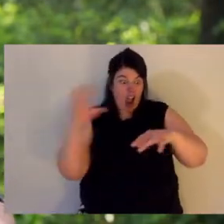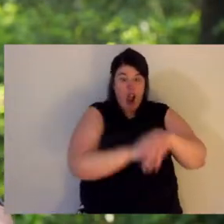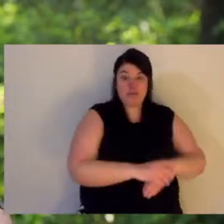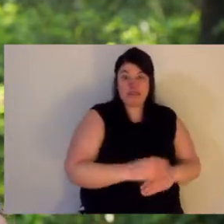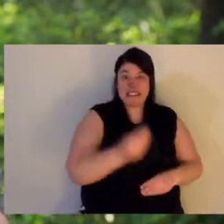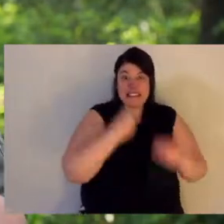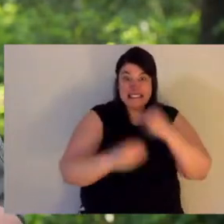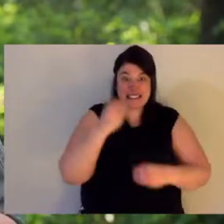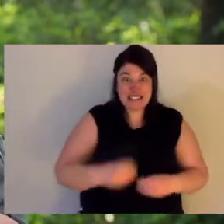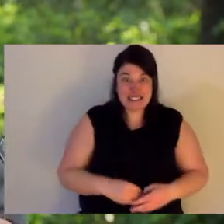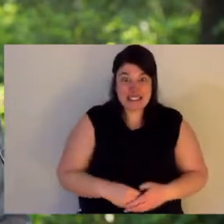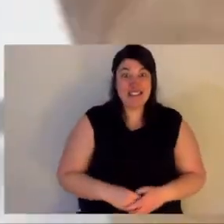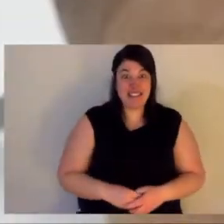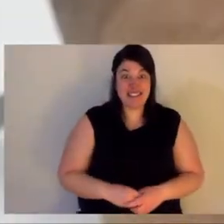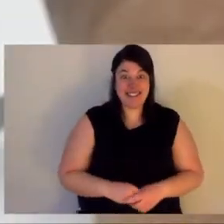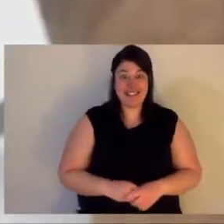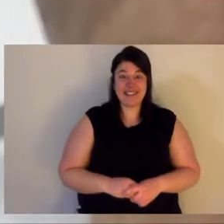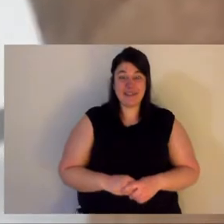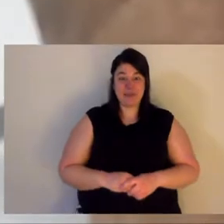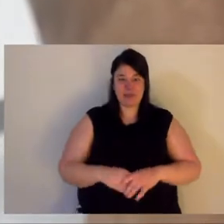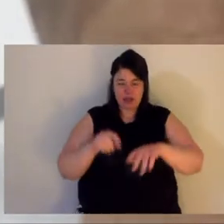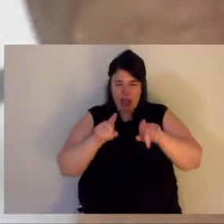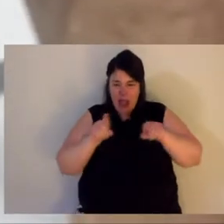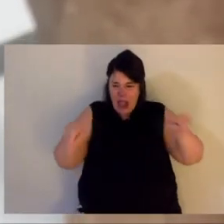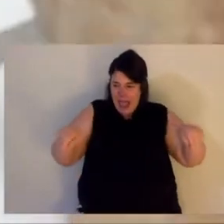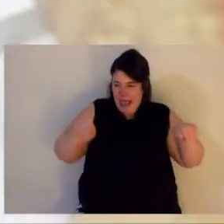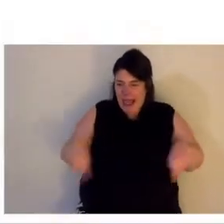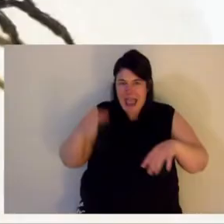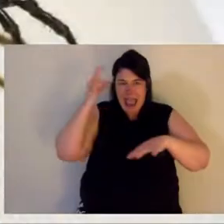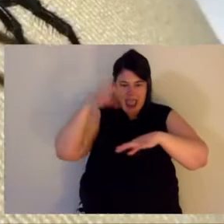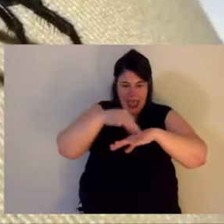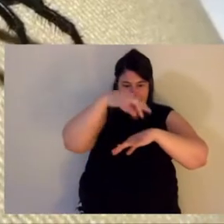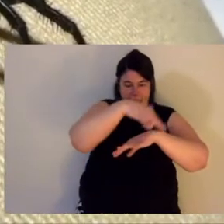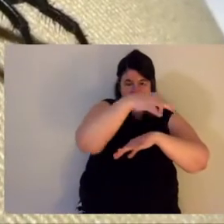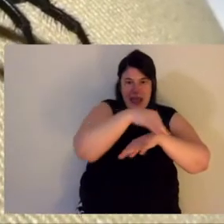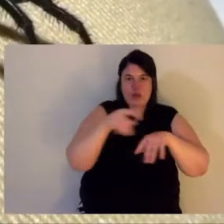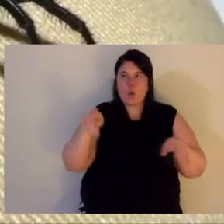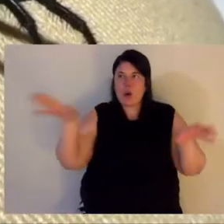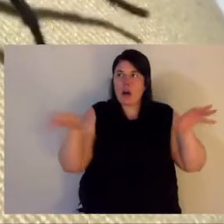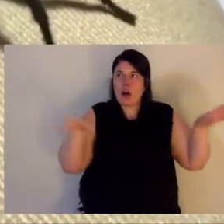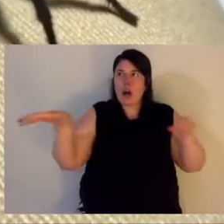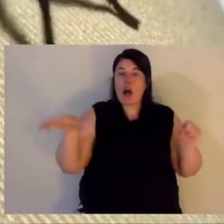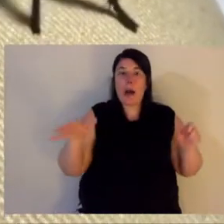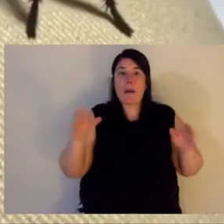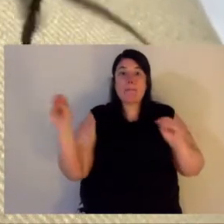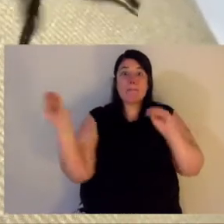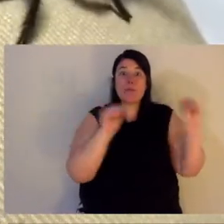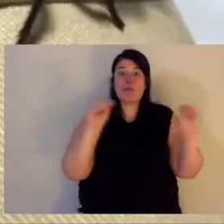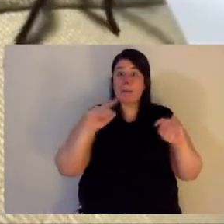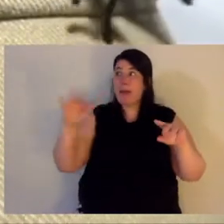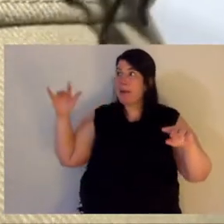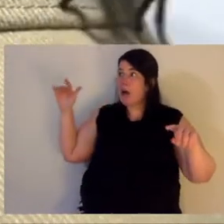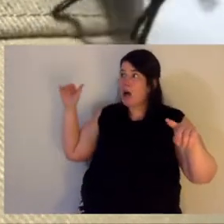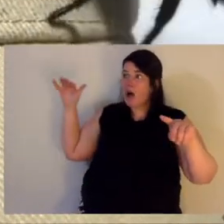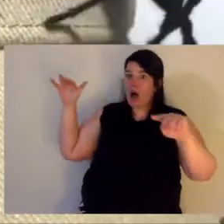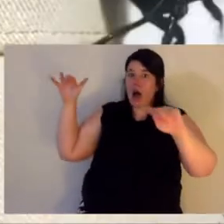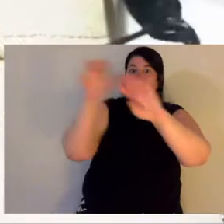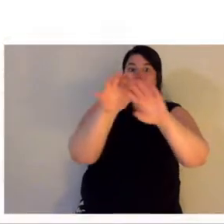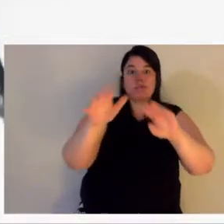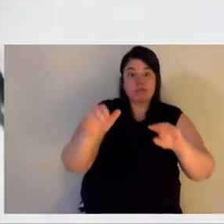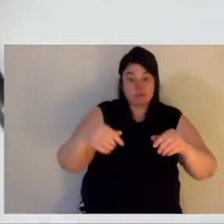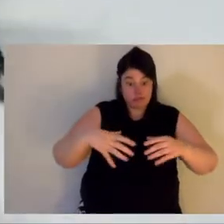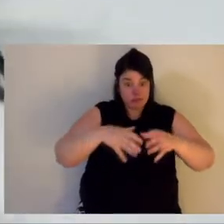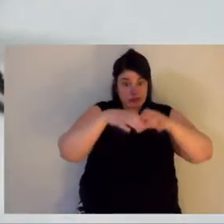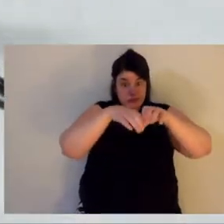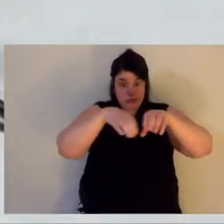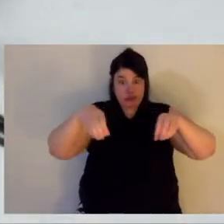with little hairs all over them. Those hairs can detect movement around their web of maybe a bit of prey that's coming in. Their abdomen is quite soft, and that's what the females will